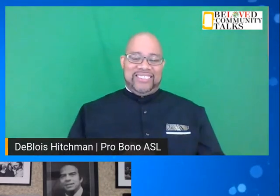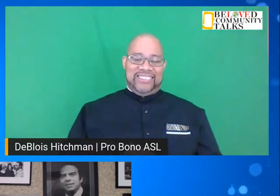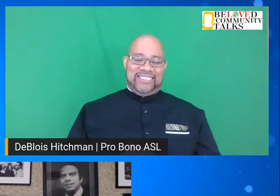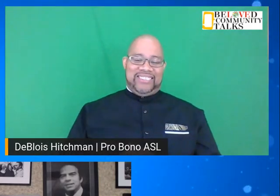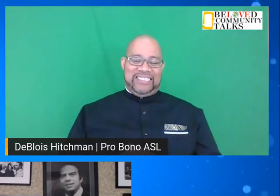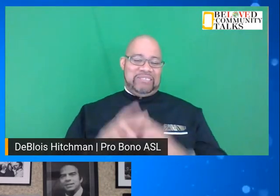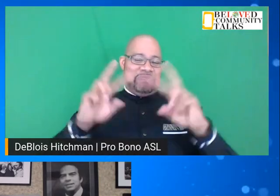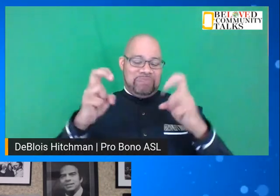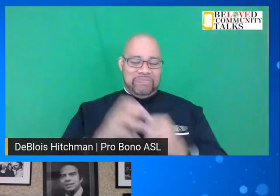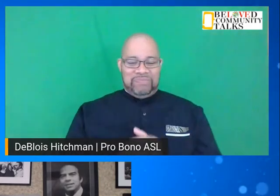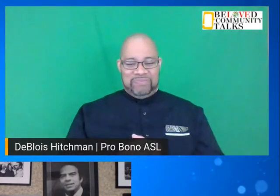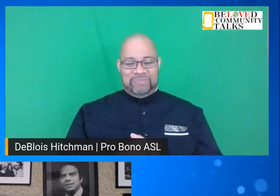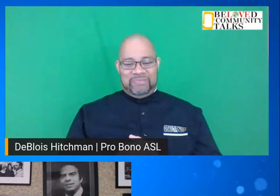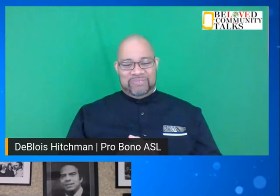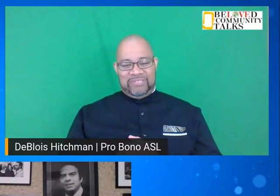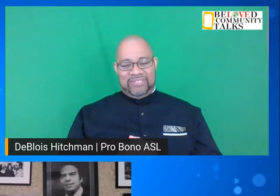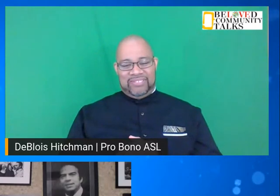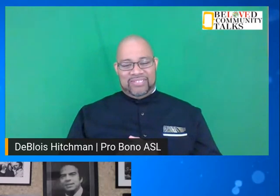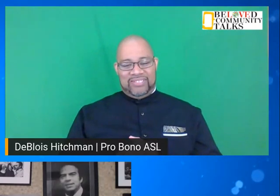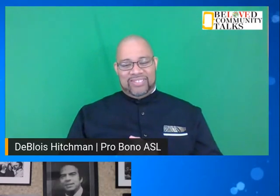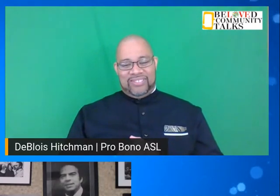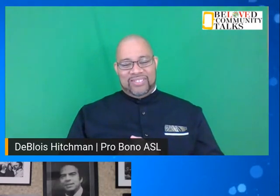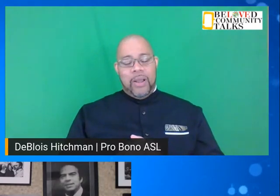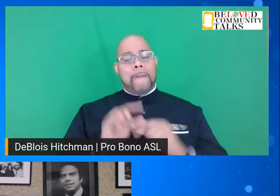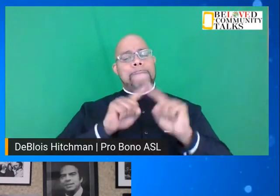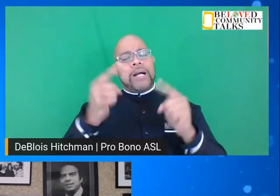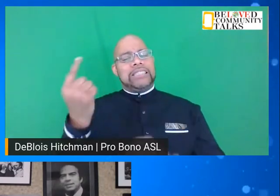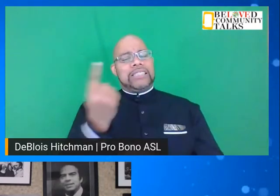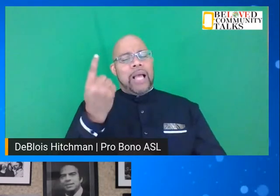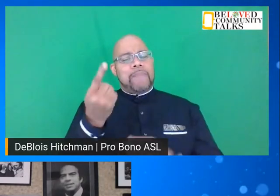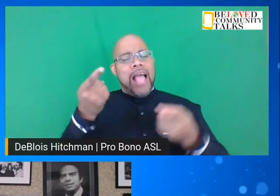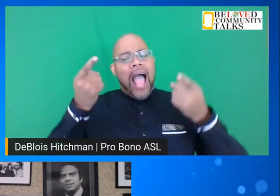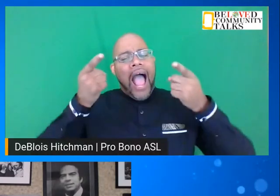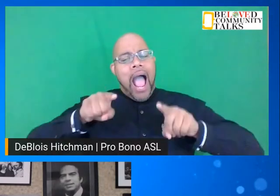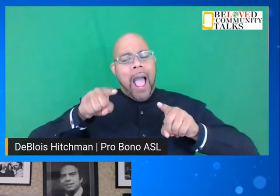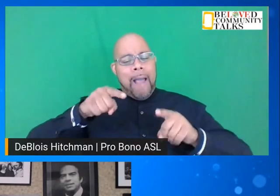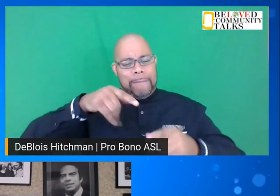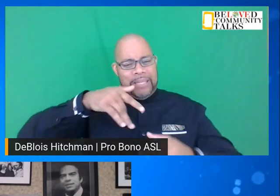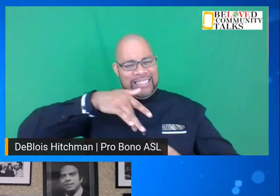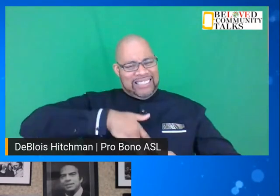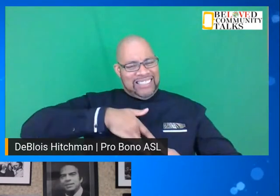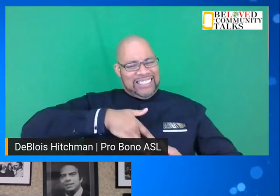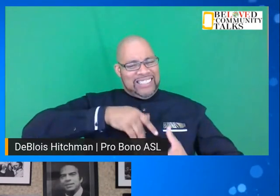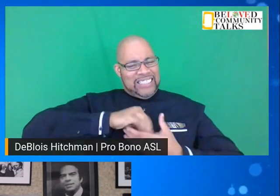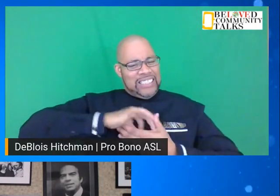And, but there was something that happened to us spiritually